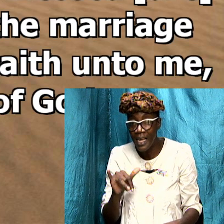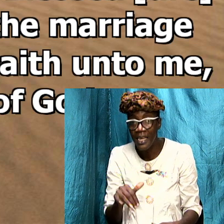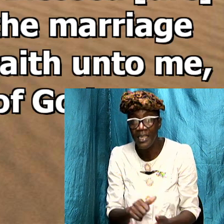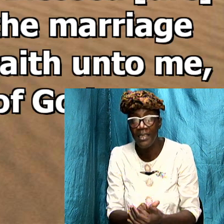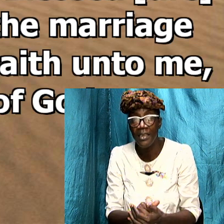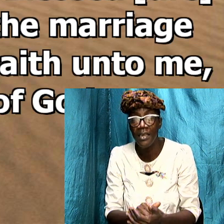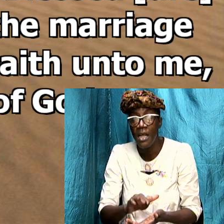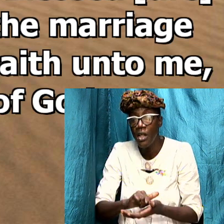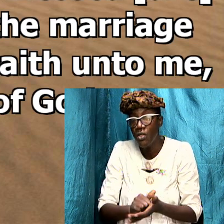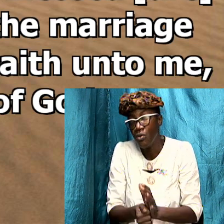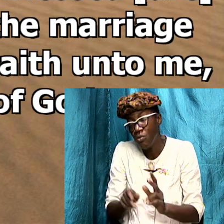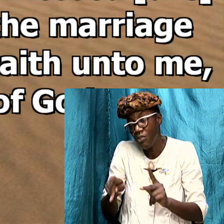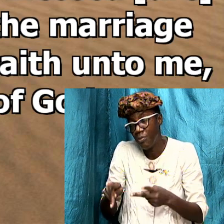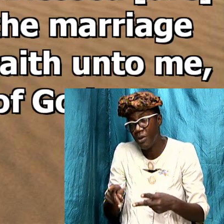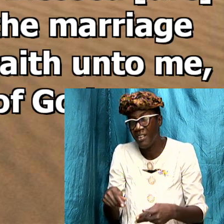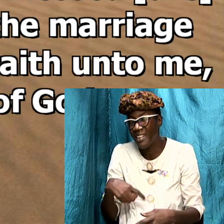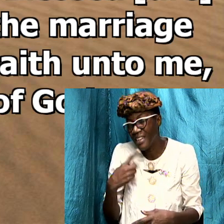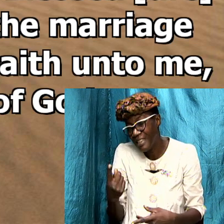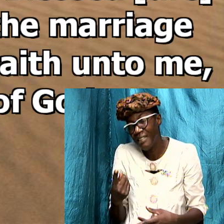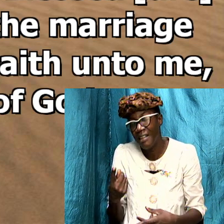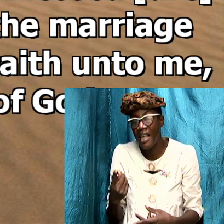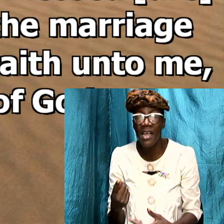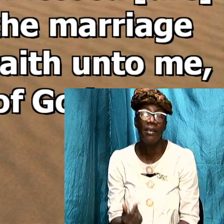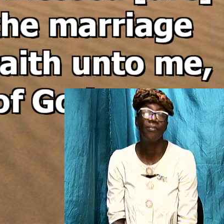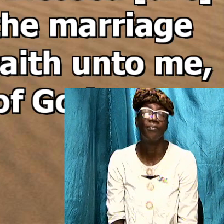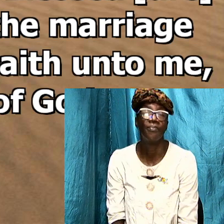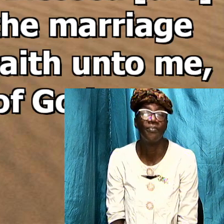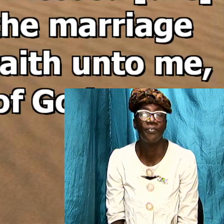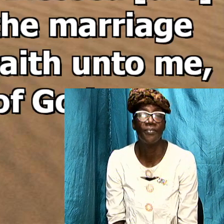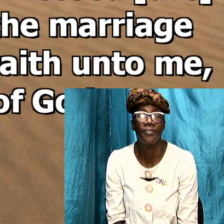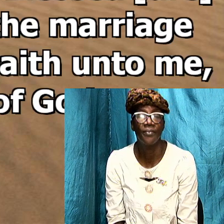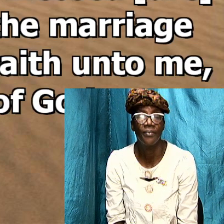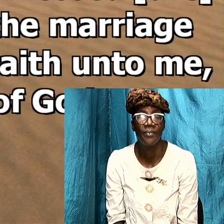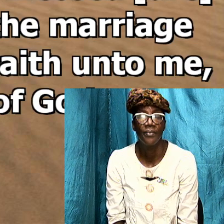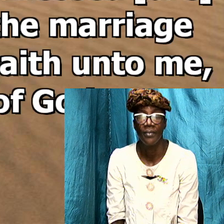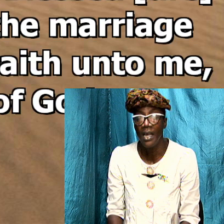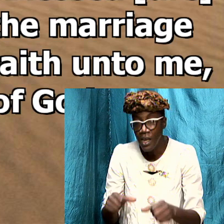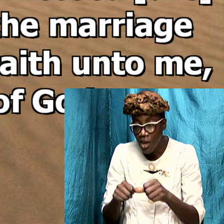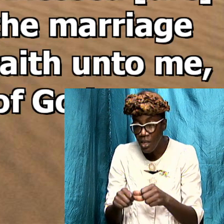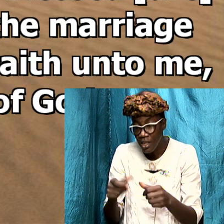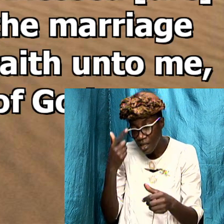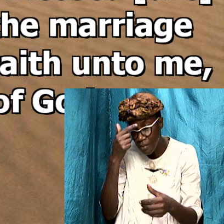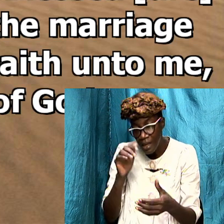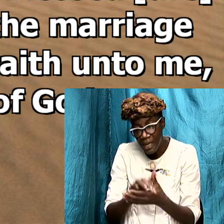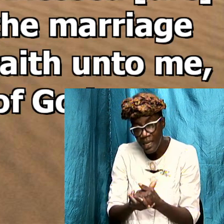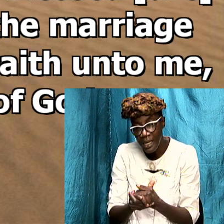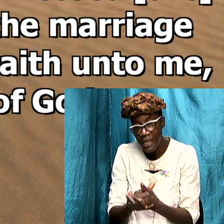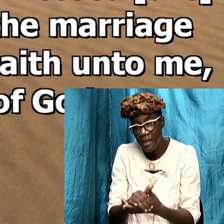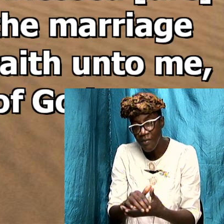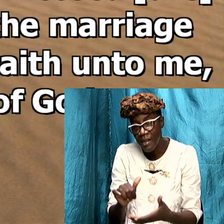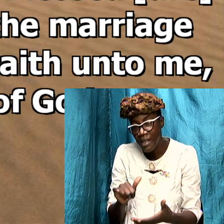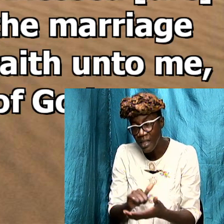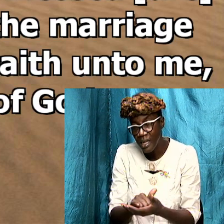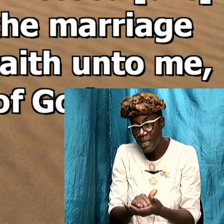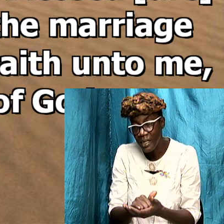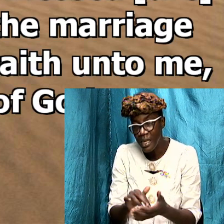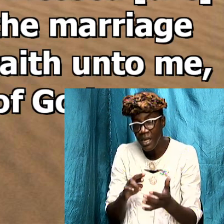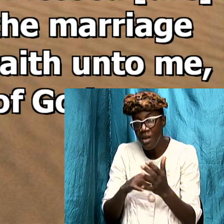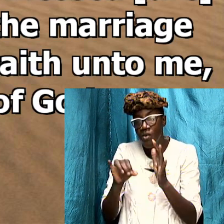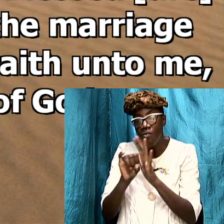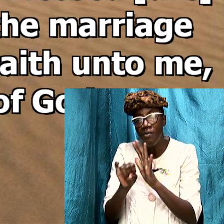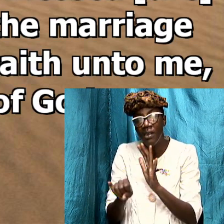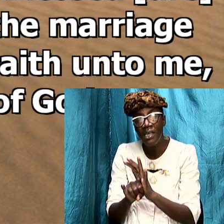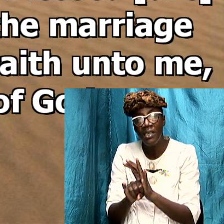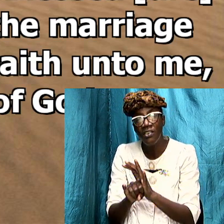individuals who say for those individuals who continue to believe that the book of revelation